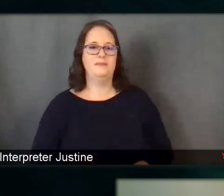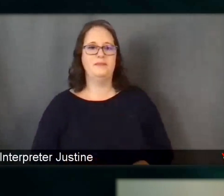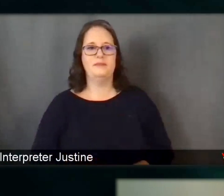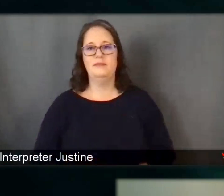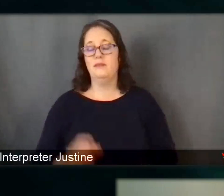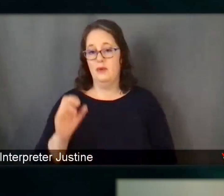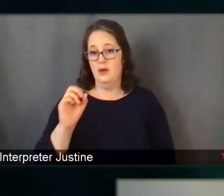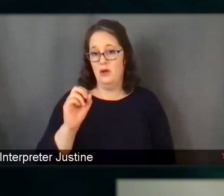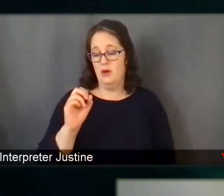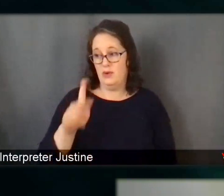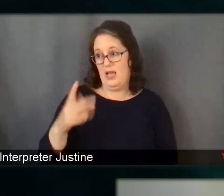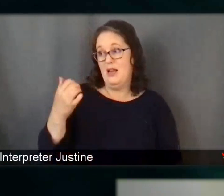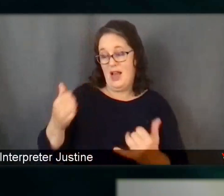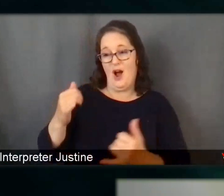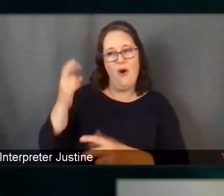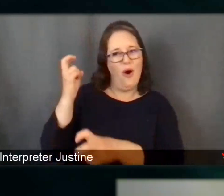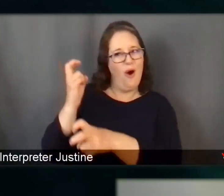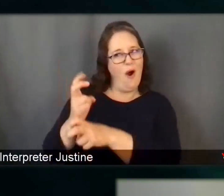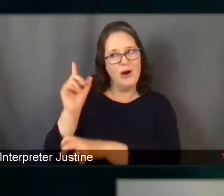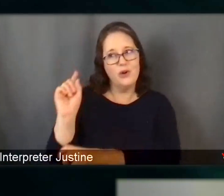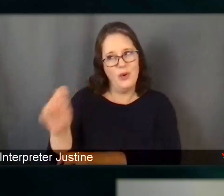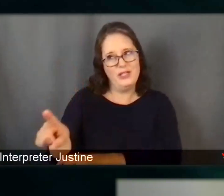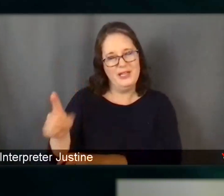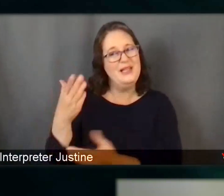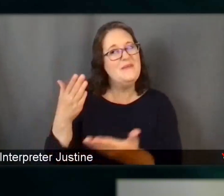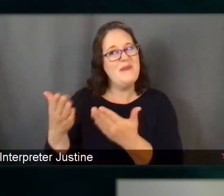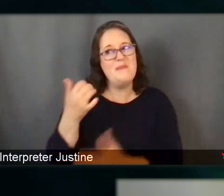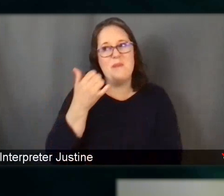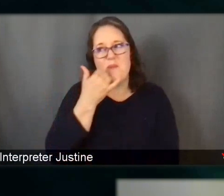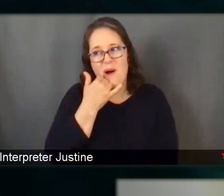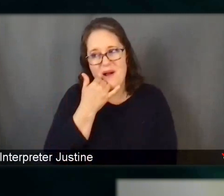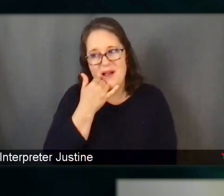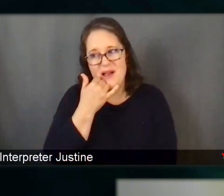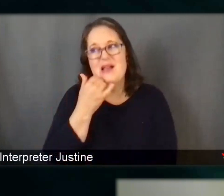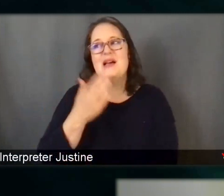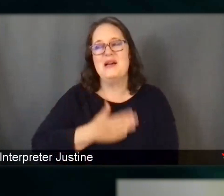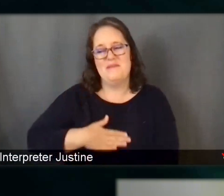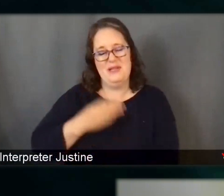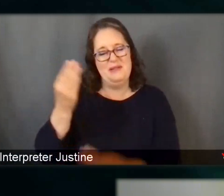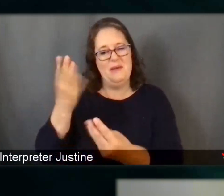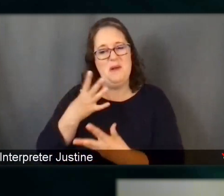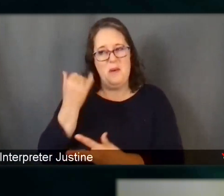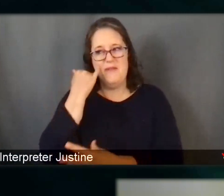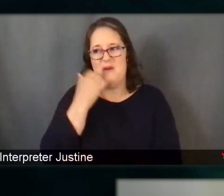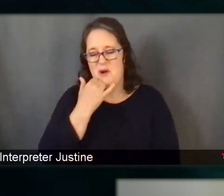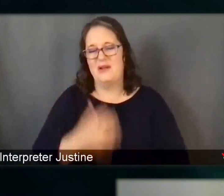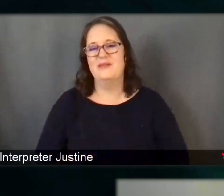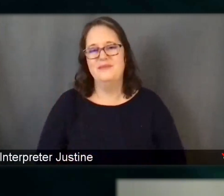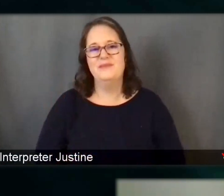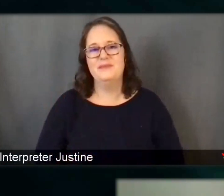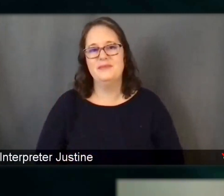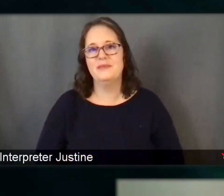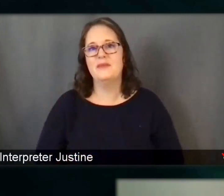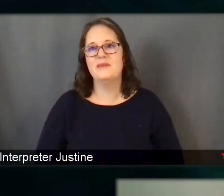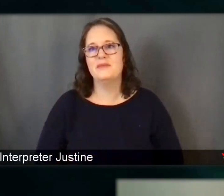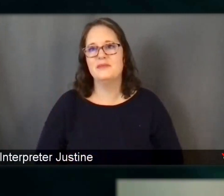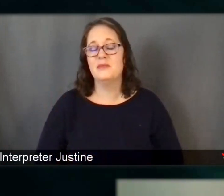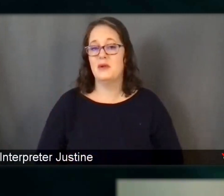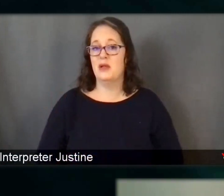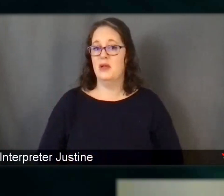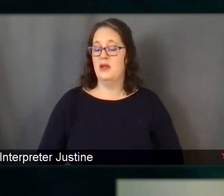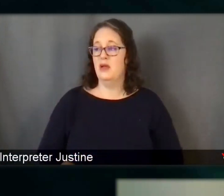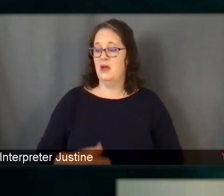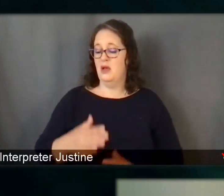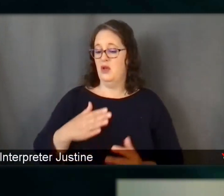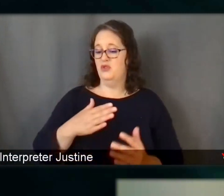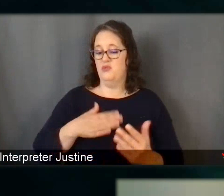hard question now, and I may be wrong about this. I want you to correct me if this is wrong. So my reading suggests